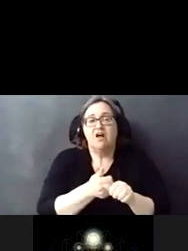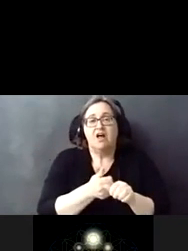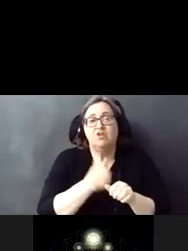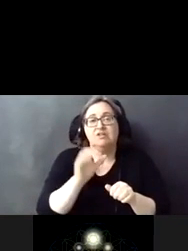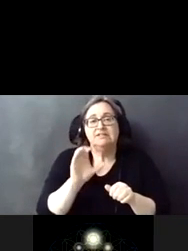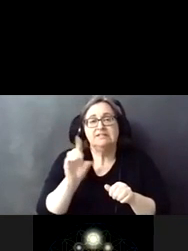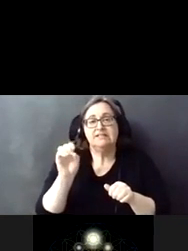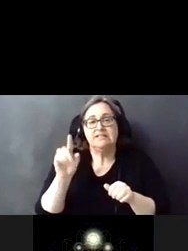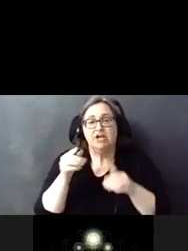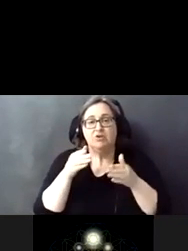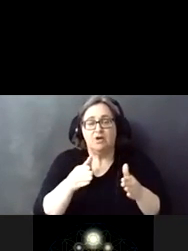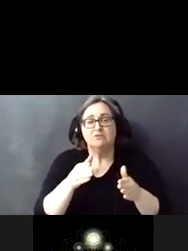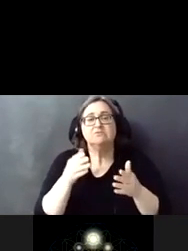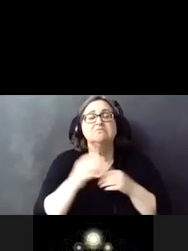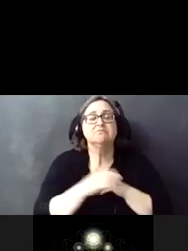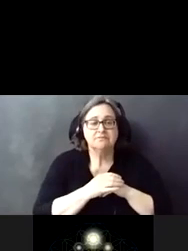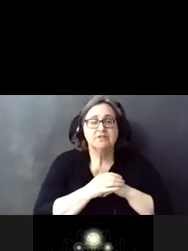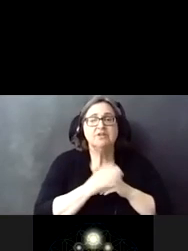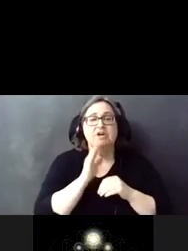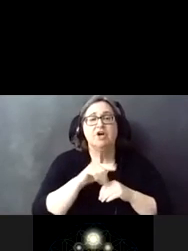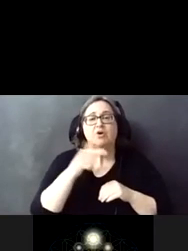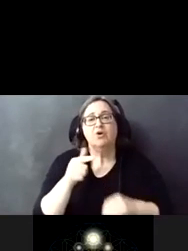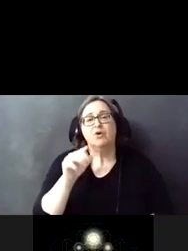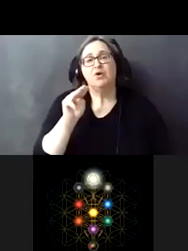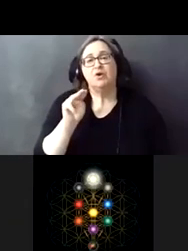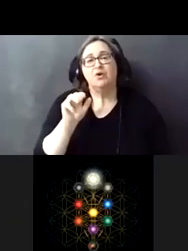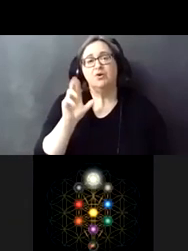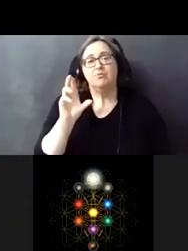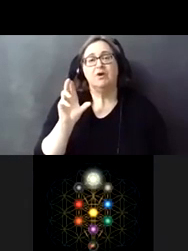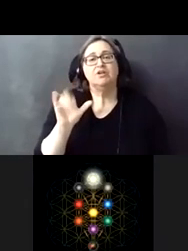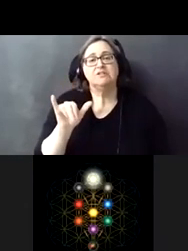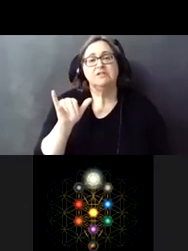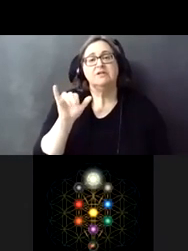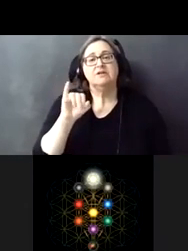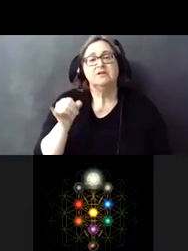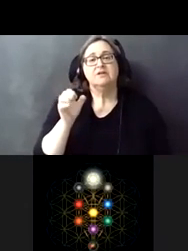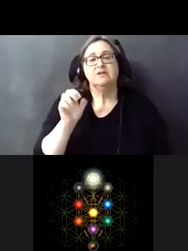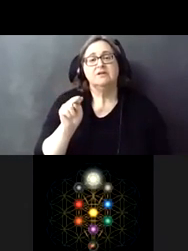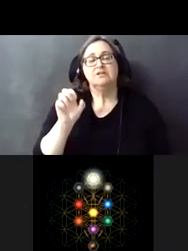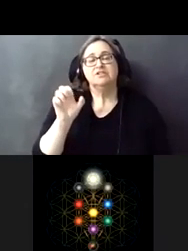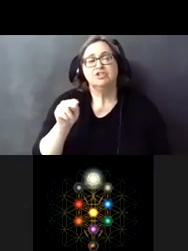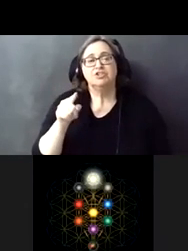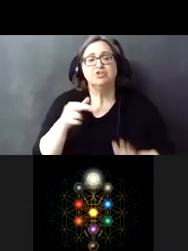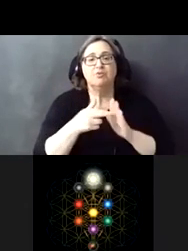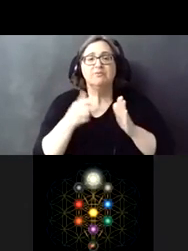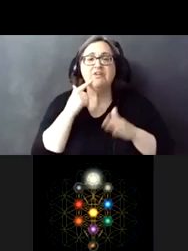cdot i will now turn it over to marcy jensen outreach and communication representative for wash floor